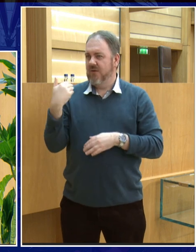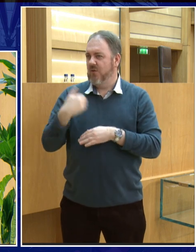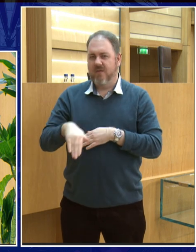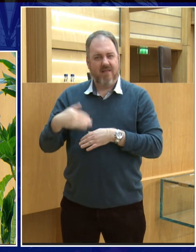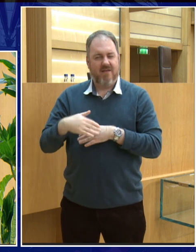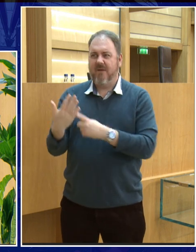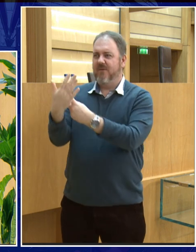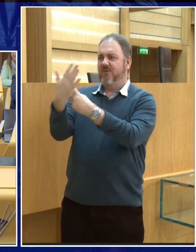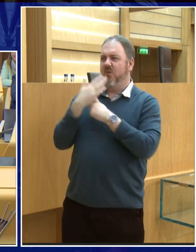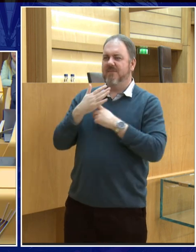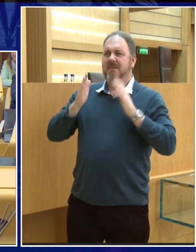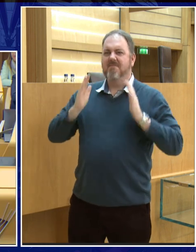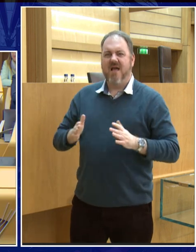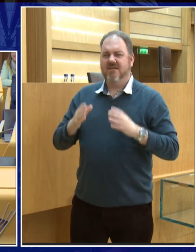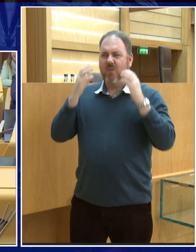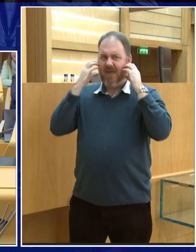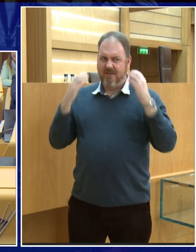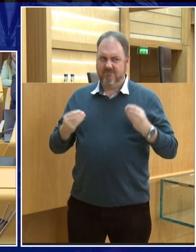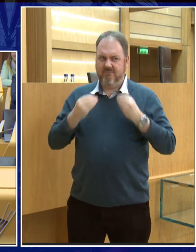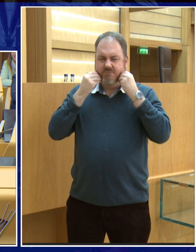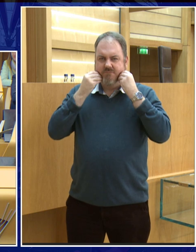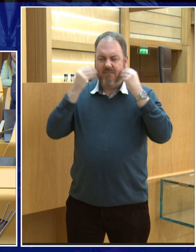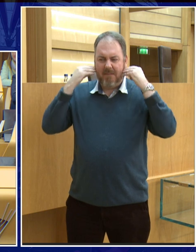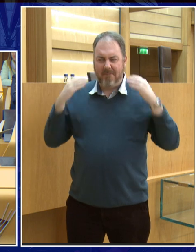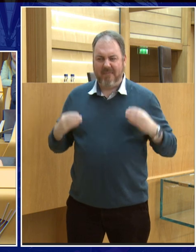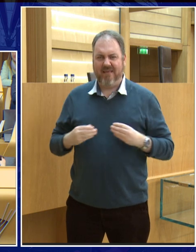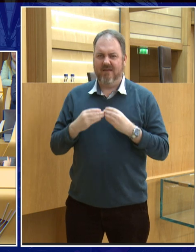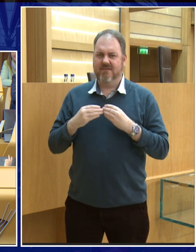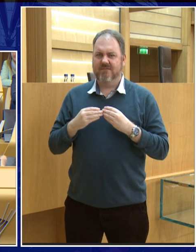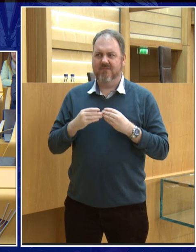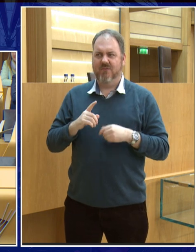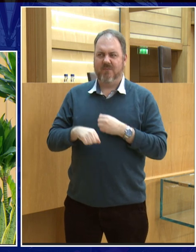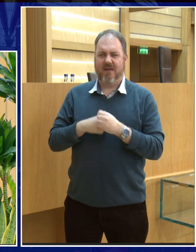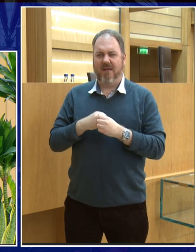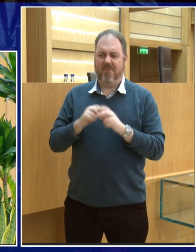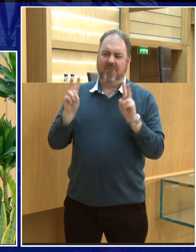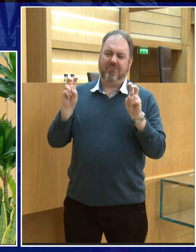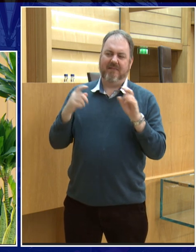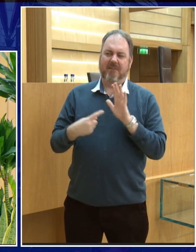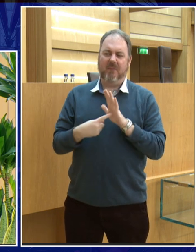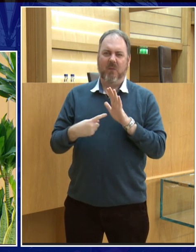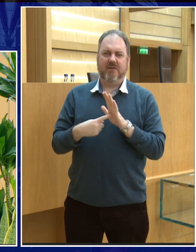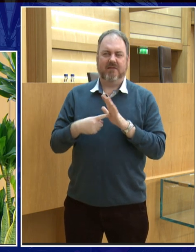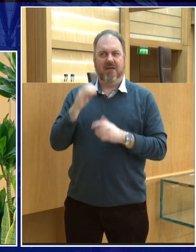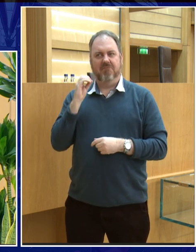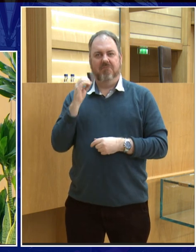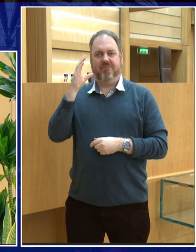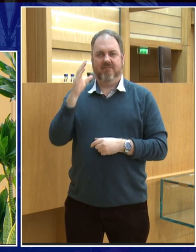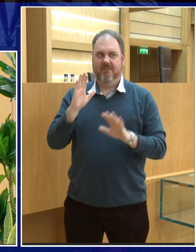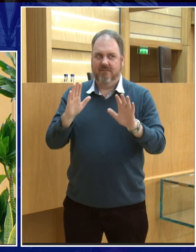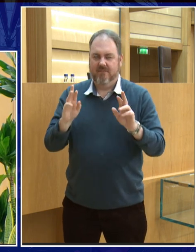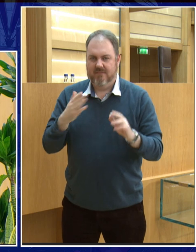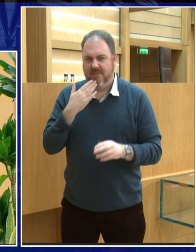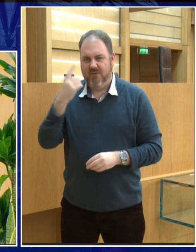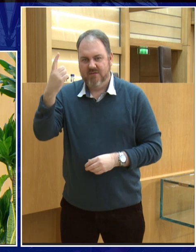beard yet. So we think we've come a long way in 4,000 years, but it's quite interesting that she used to have to wear a beard. So this was an